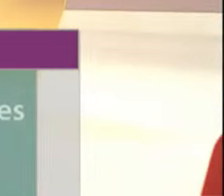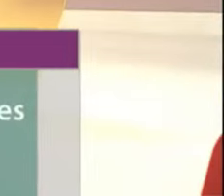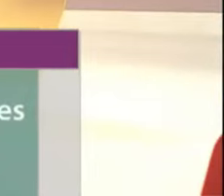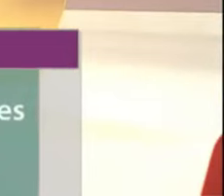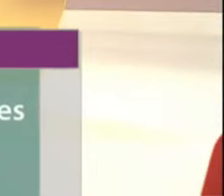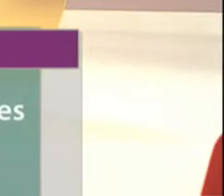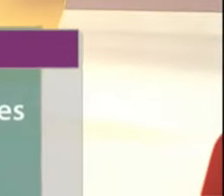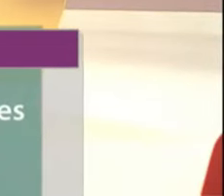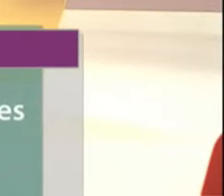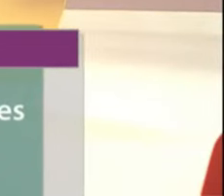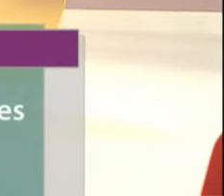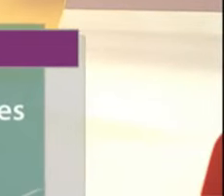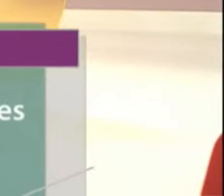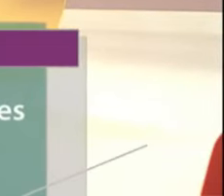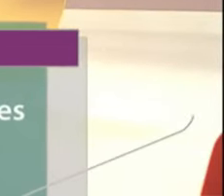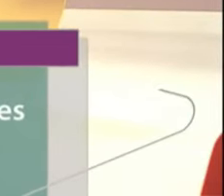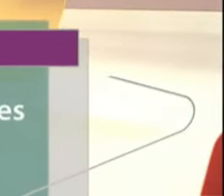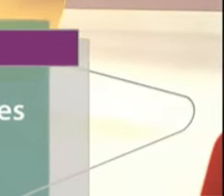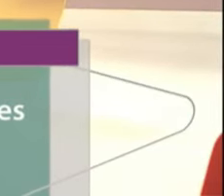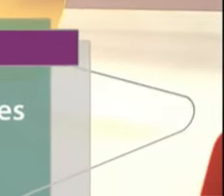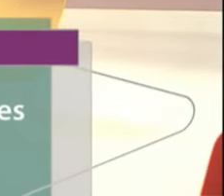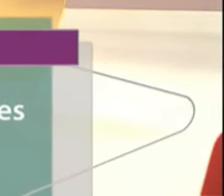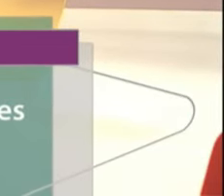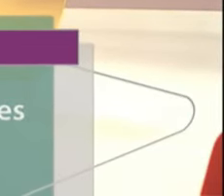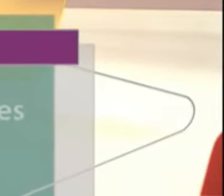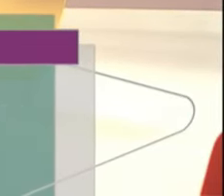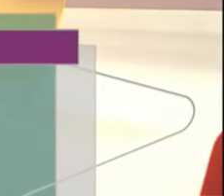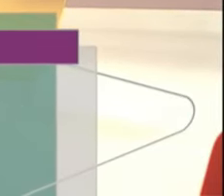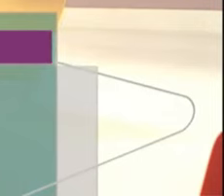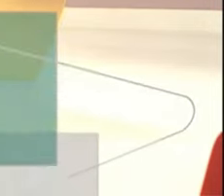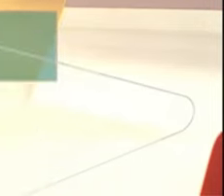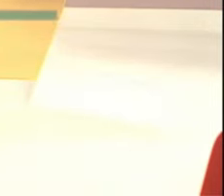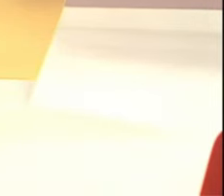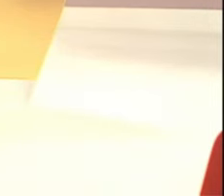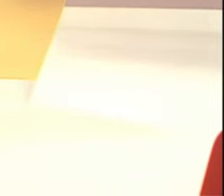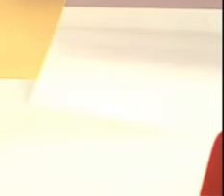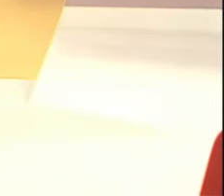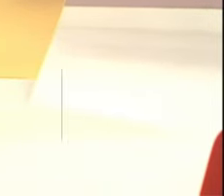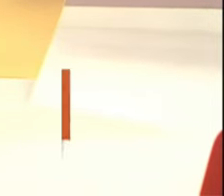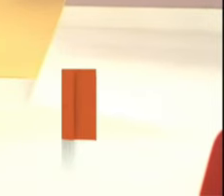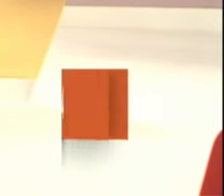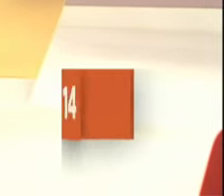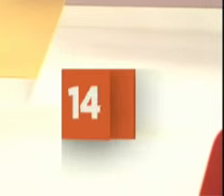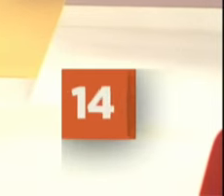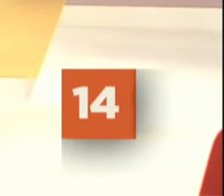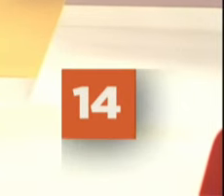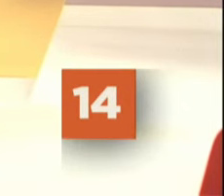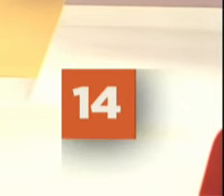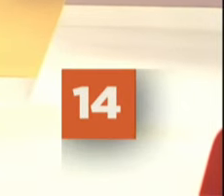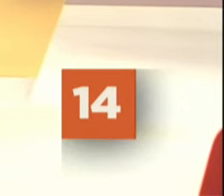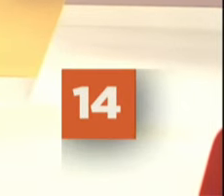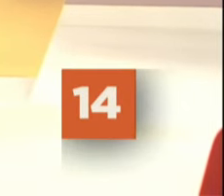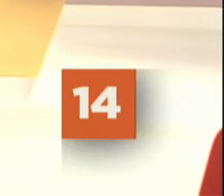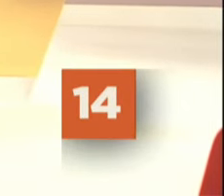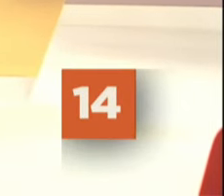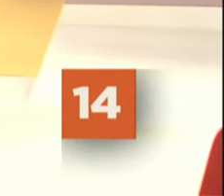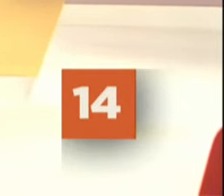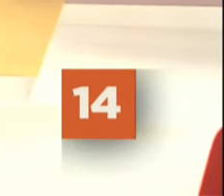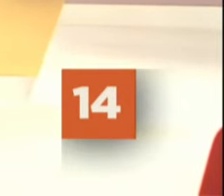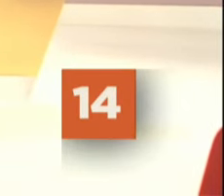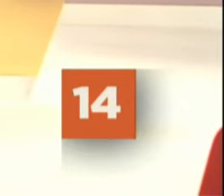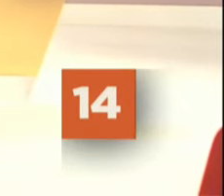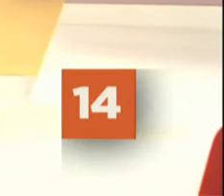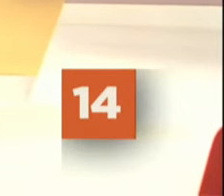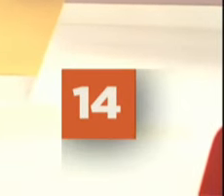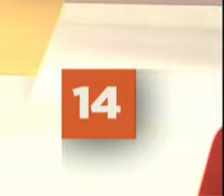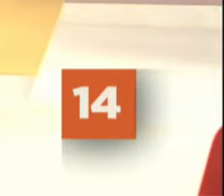philosophical sunday the dynamic of the relationships the maternal and paternal functions all